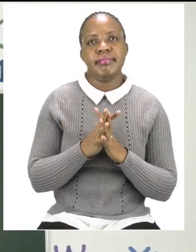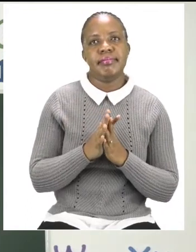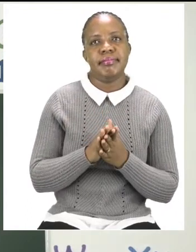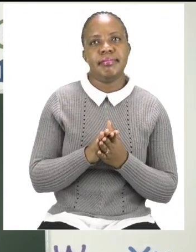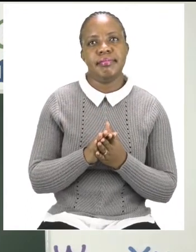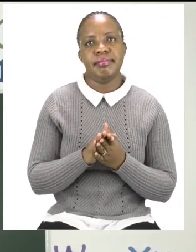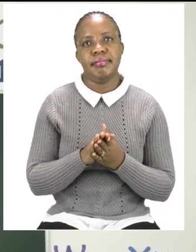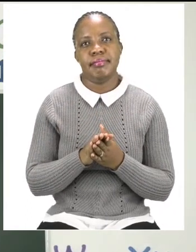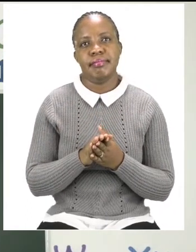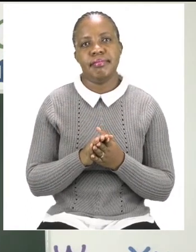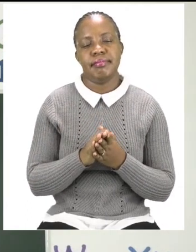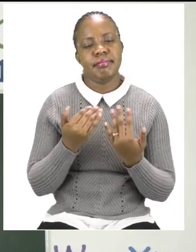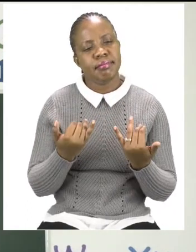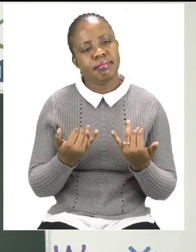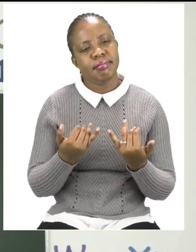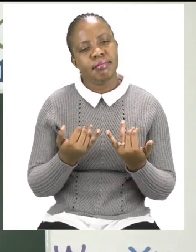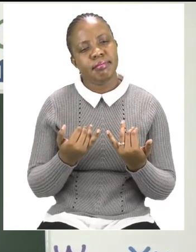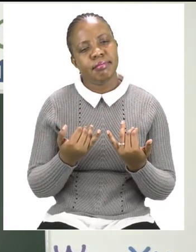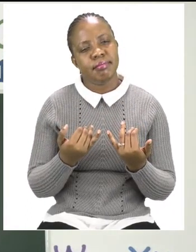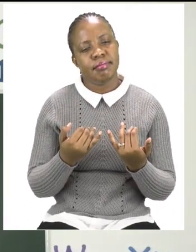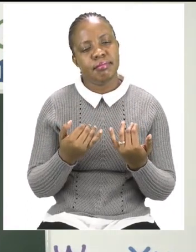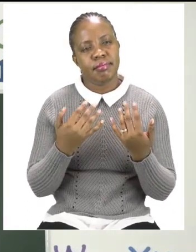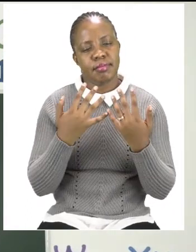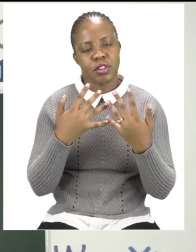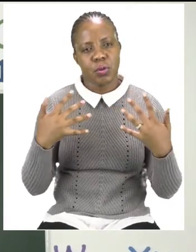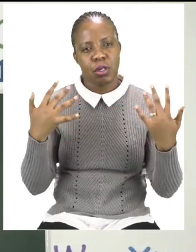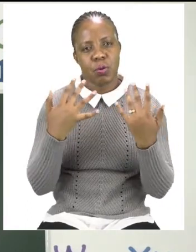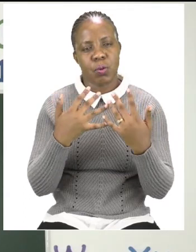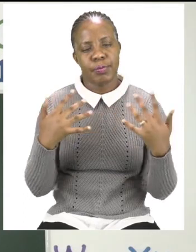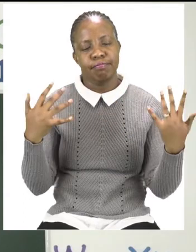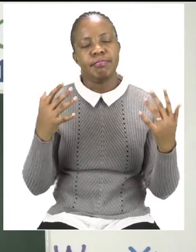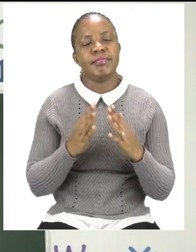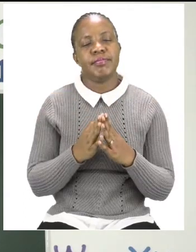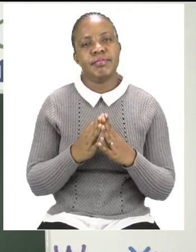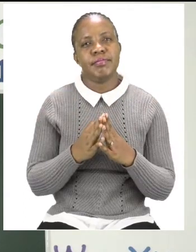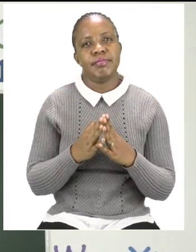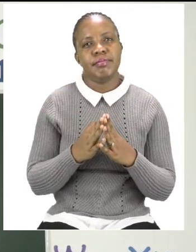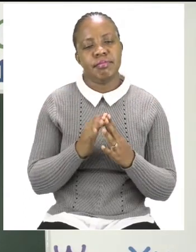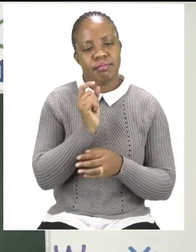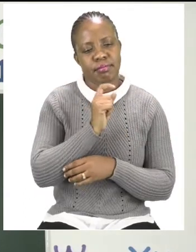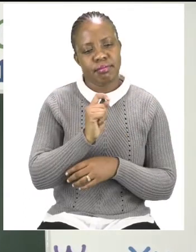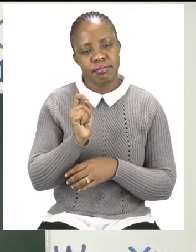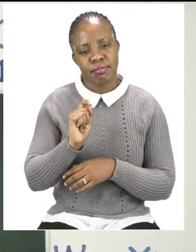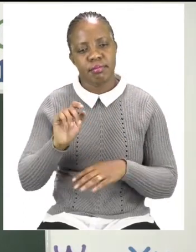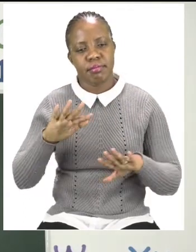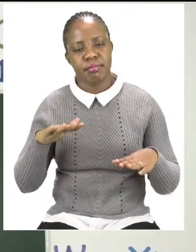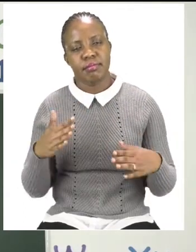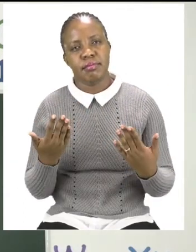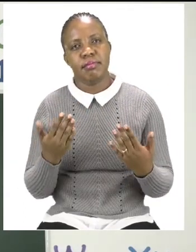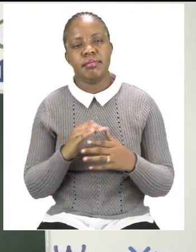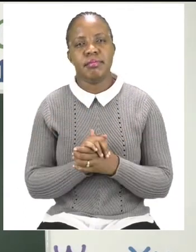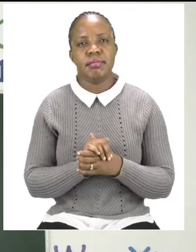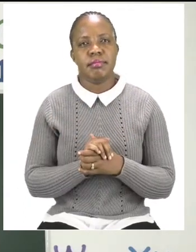we are going to start with how we sound it for the word web. Now, the first sound that we